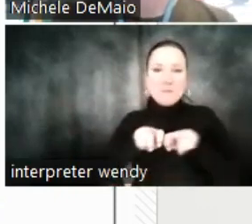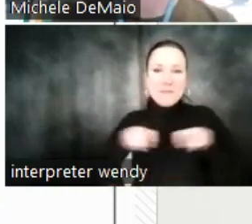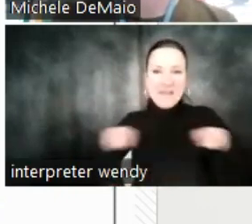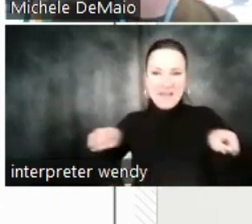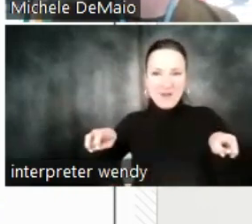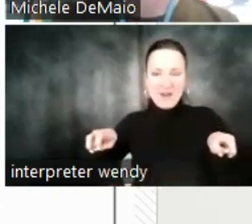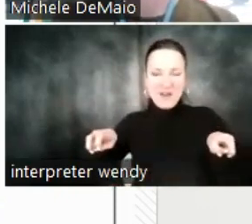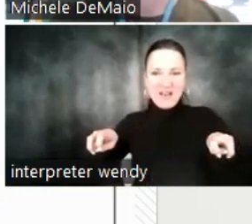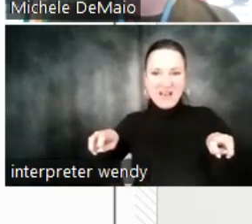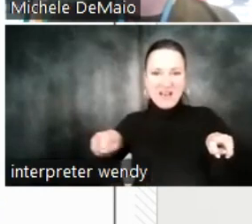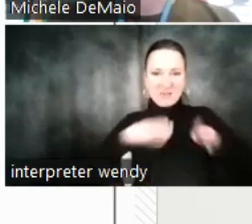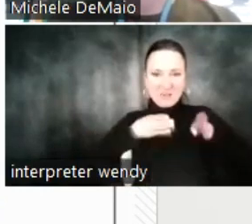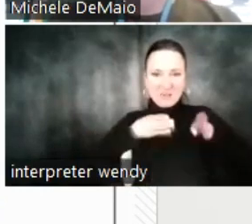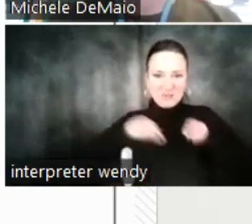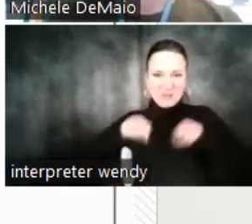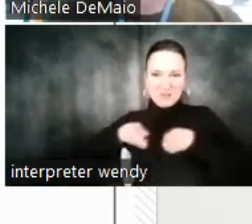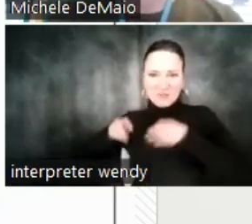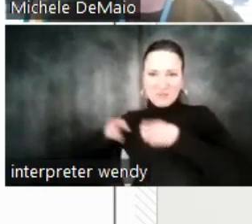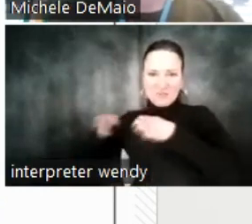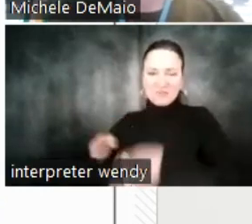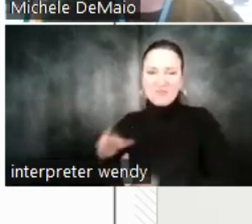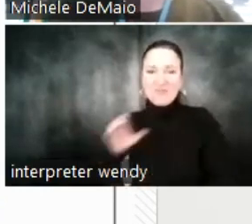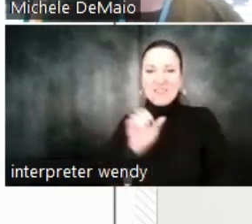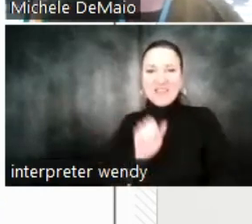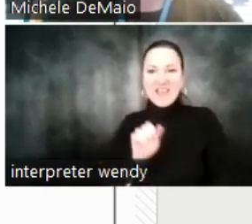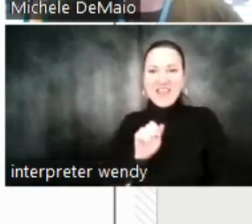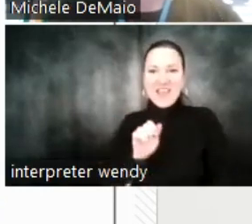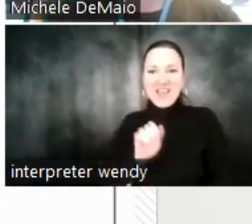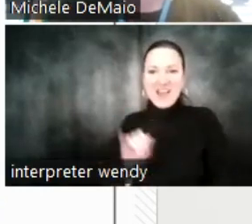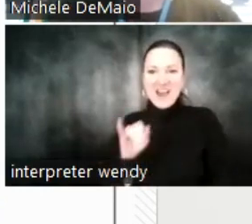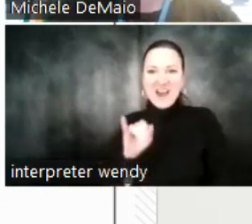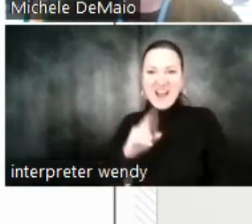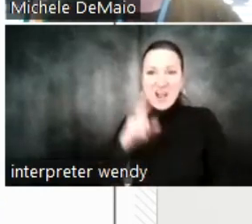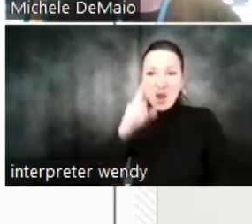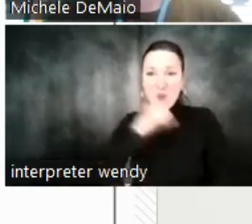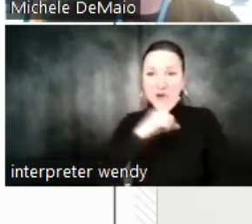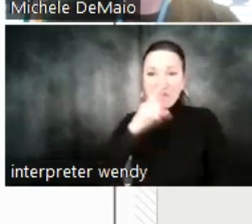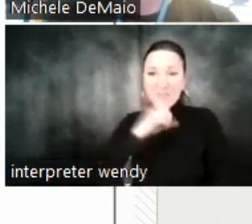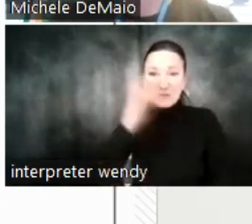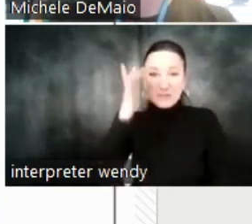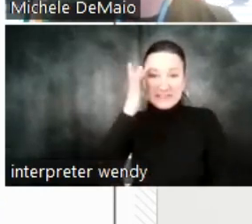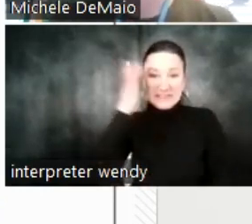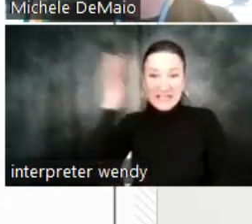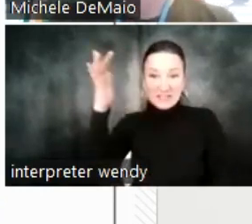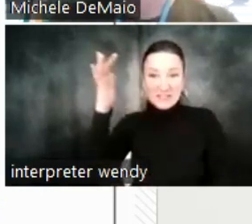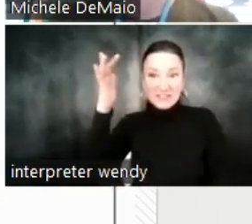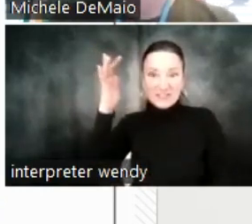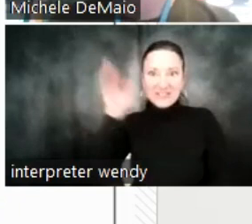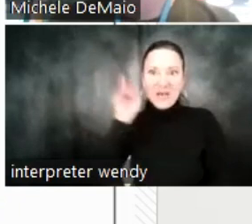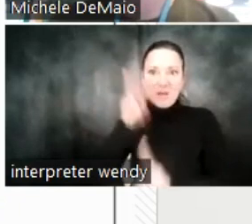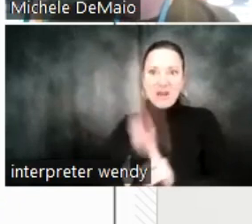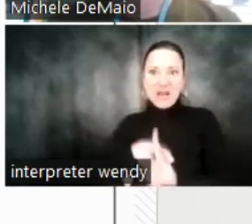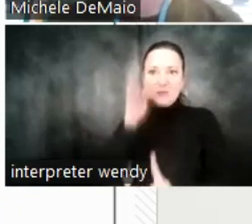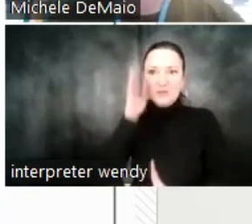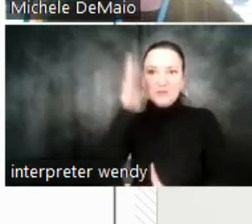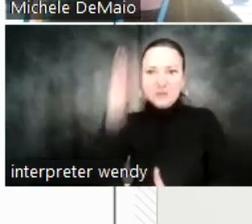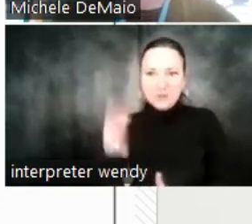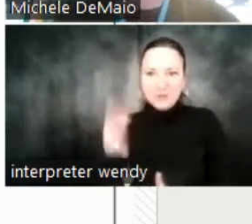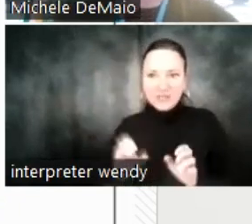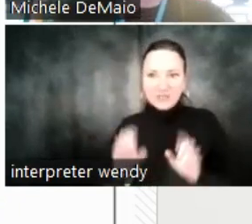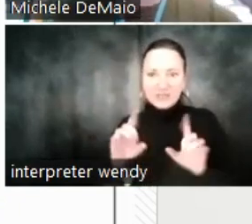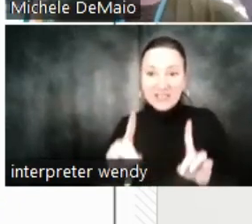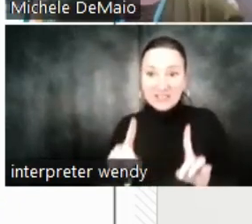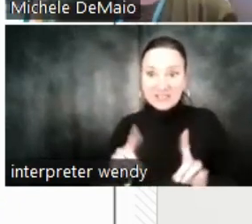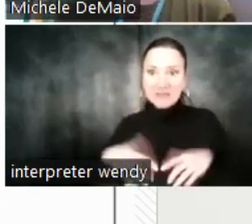about AI, artificial intelligence and the future of education. It's been a lot of discussion, a lot of angst,